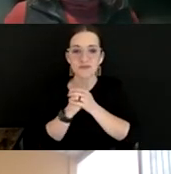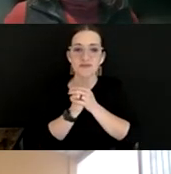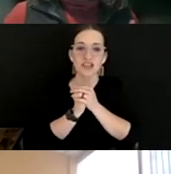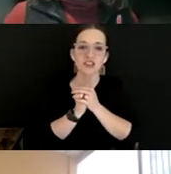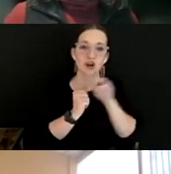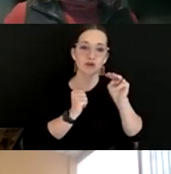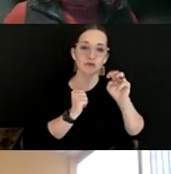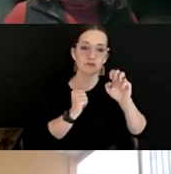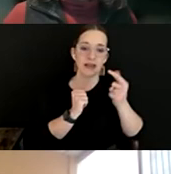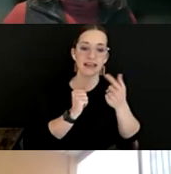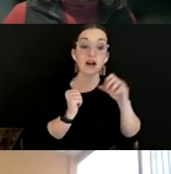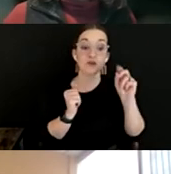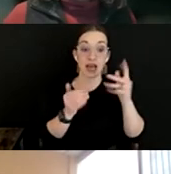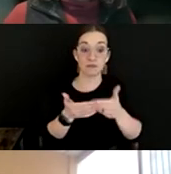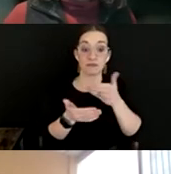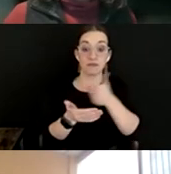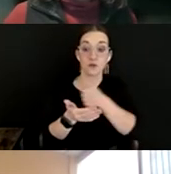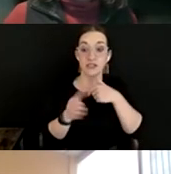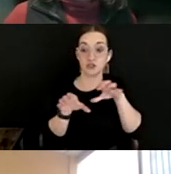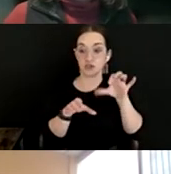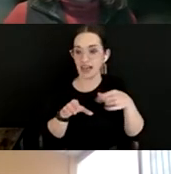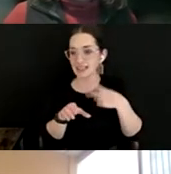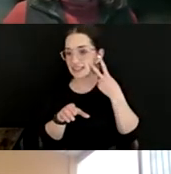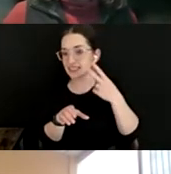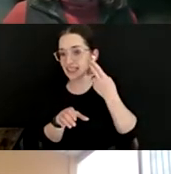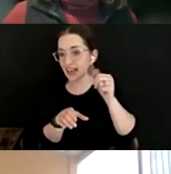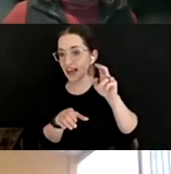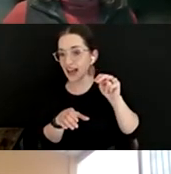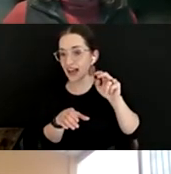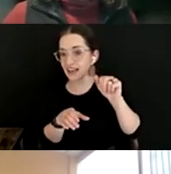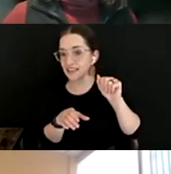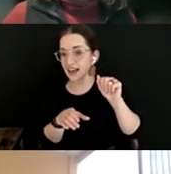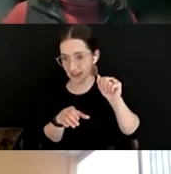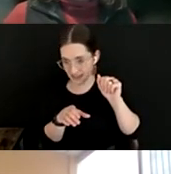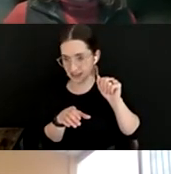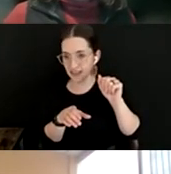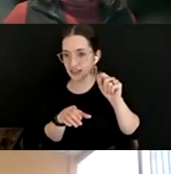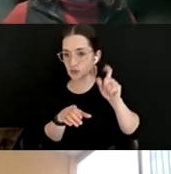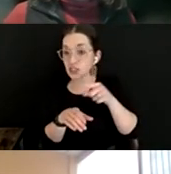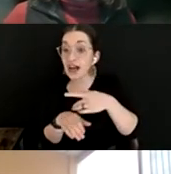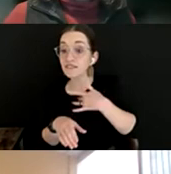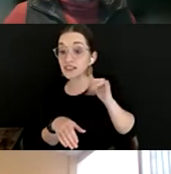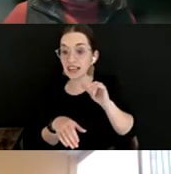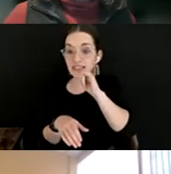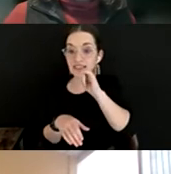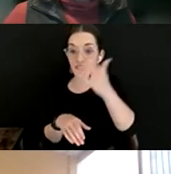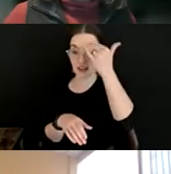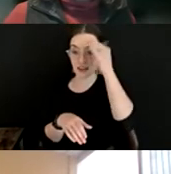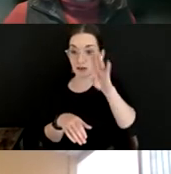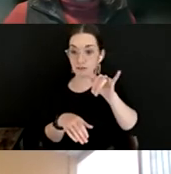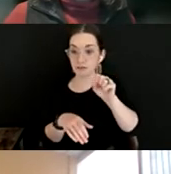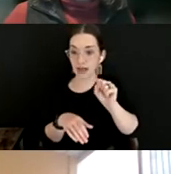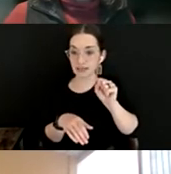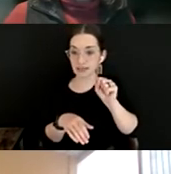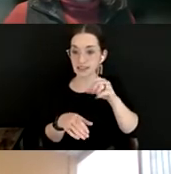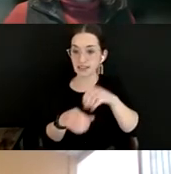Okay, so before we do that, I see a question, a comment from Hannah. I feel like there's an unconscious bias in this conversation that blames workers